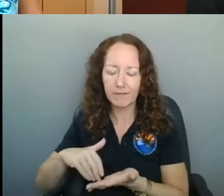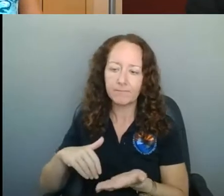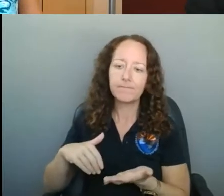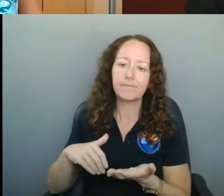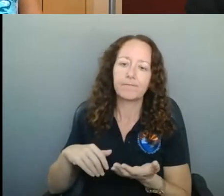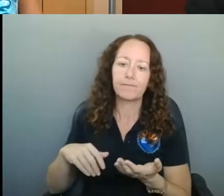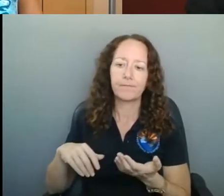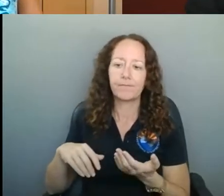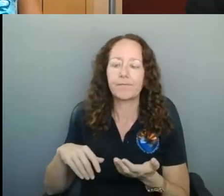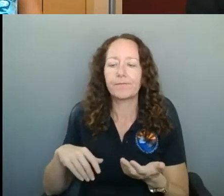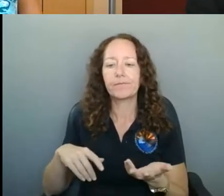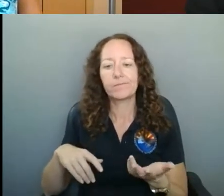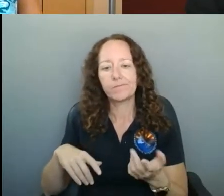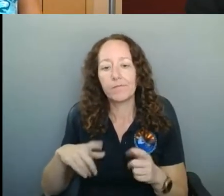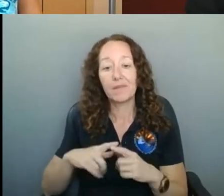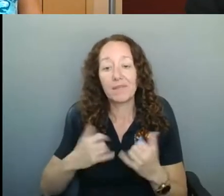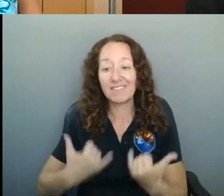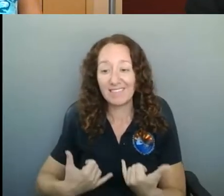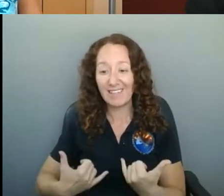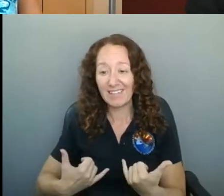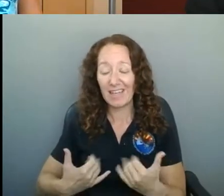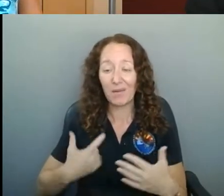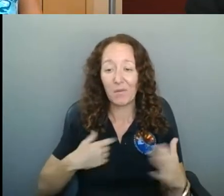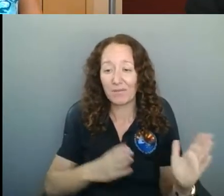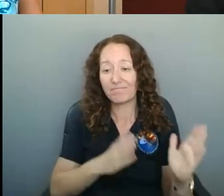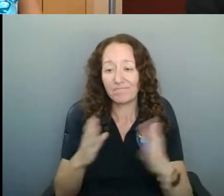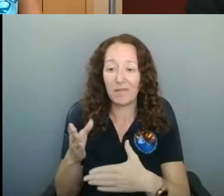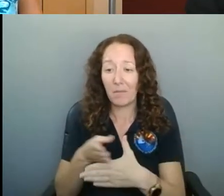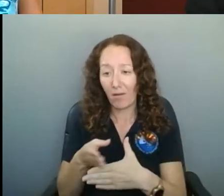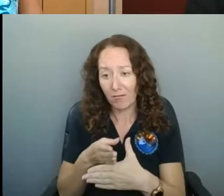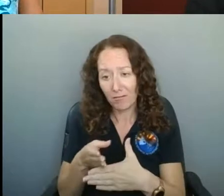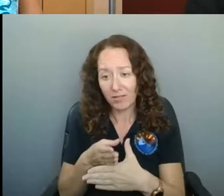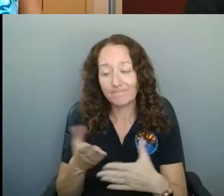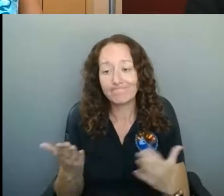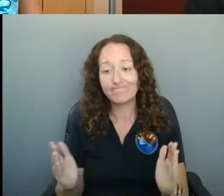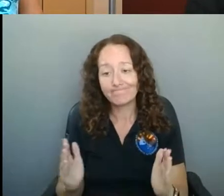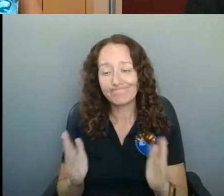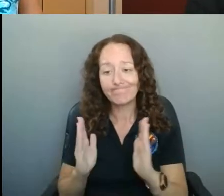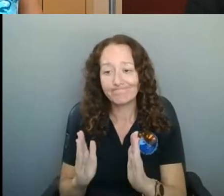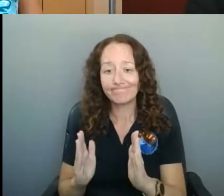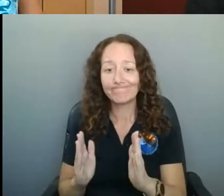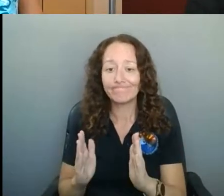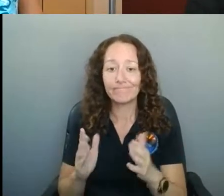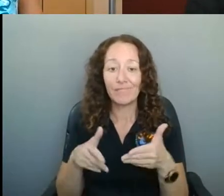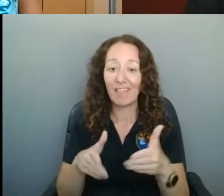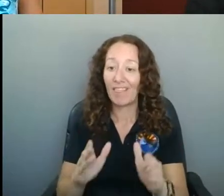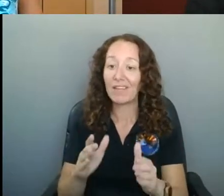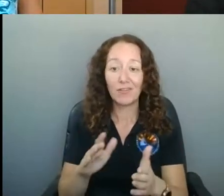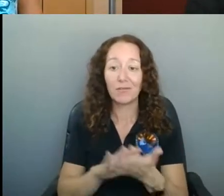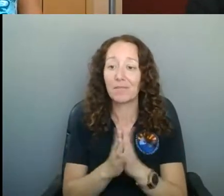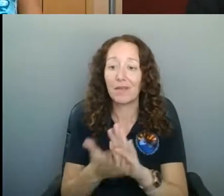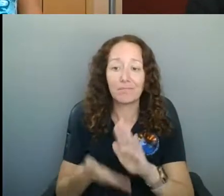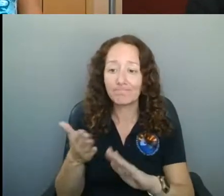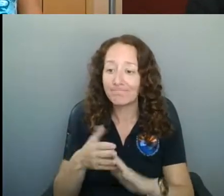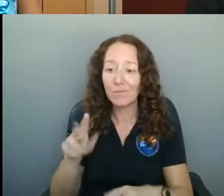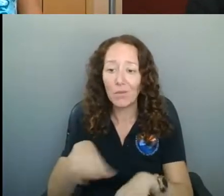in overall cases. But right now, being in that moderate category, before we can let you just operate as a bar, we have to